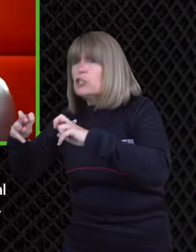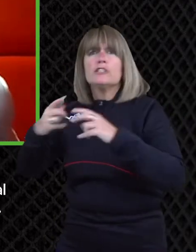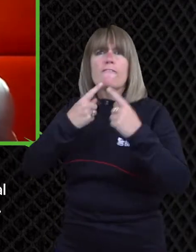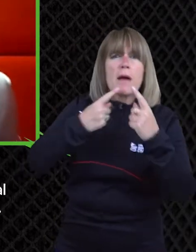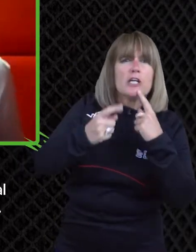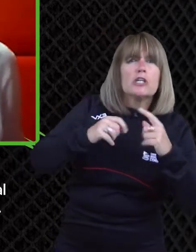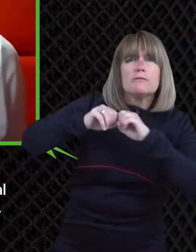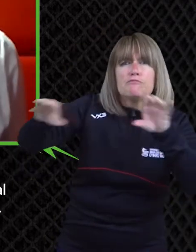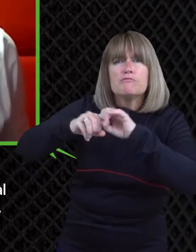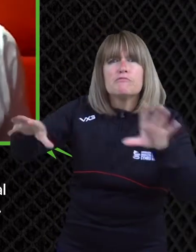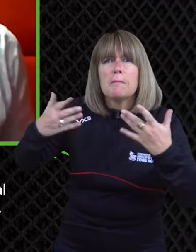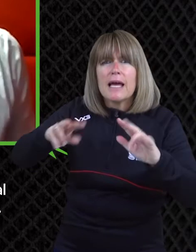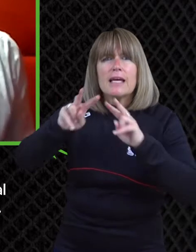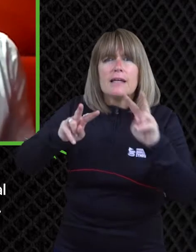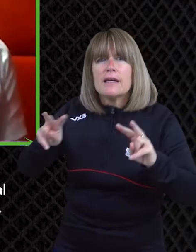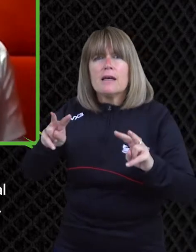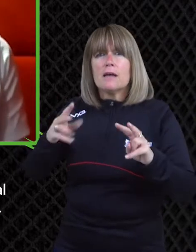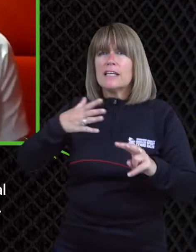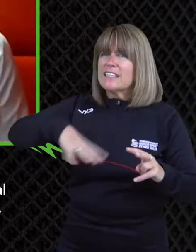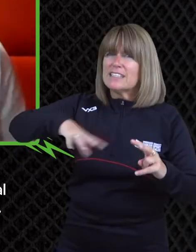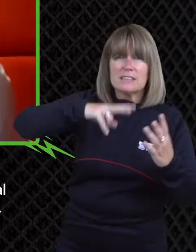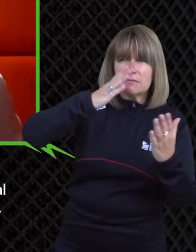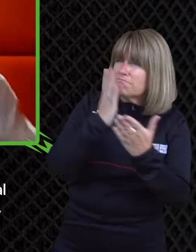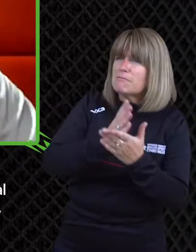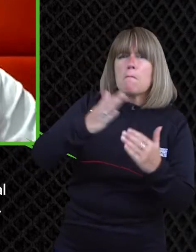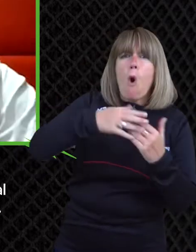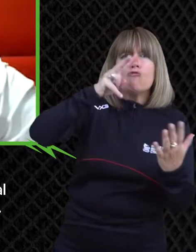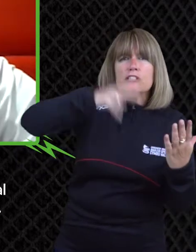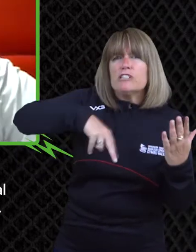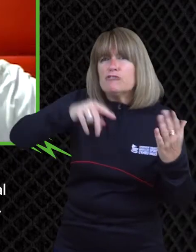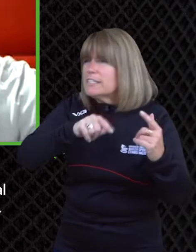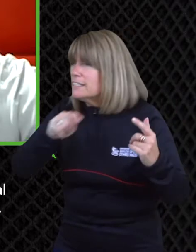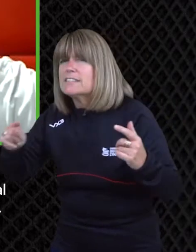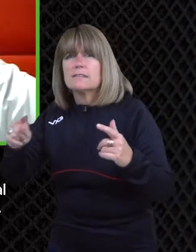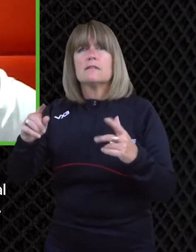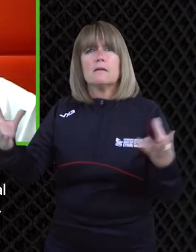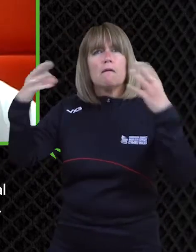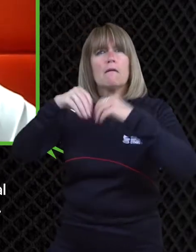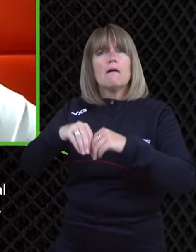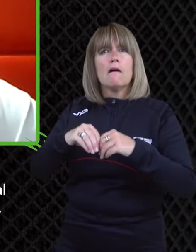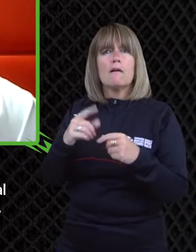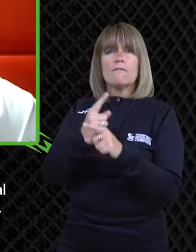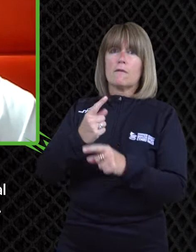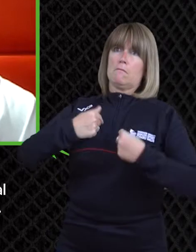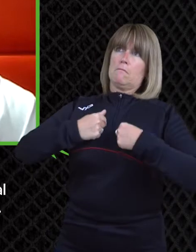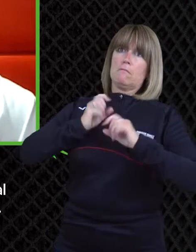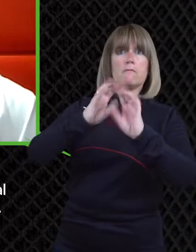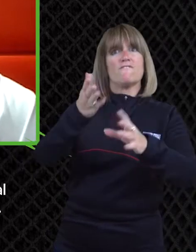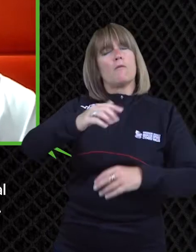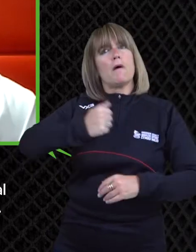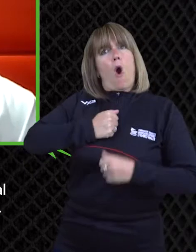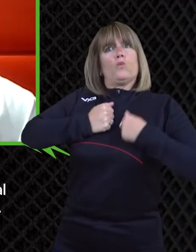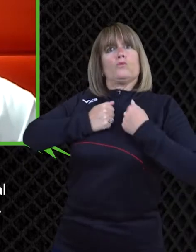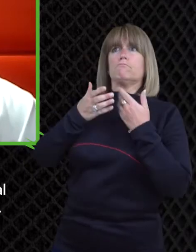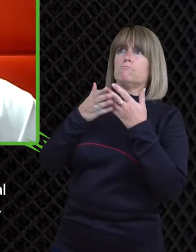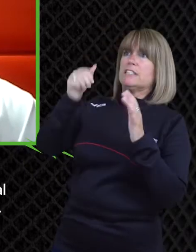done and i really need to you know read um a lot of them all i can speak of is from my general experience growing up with